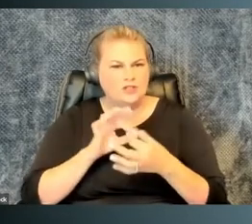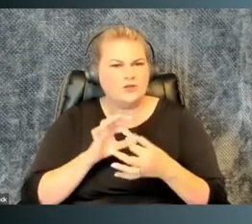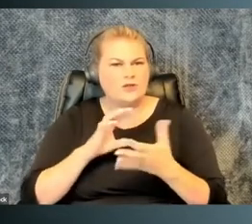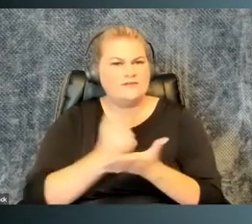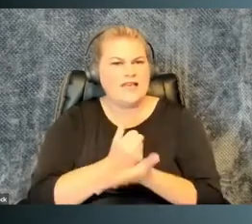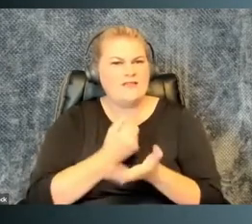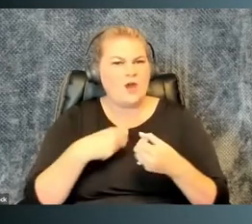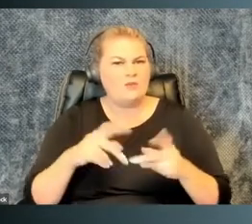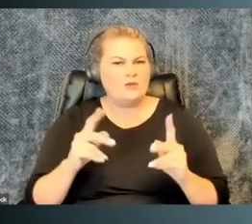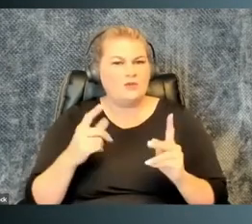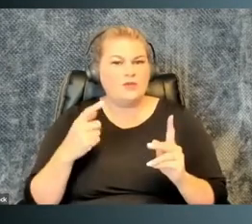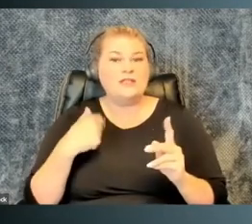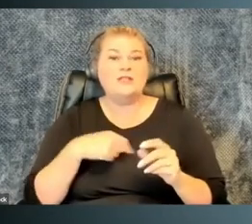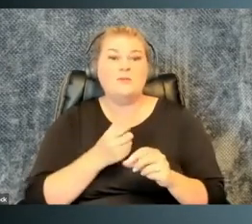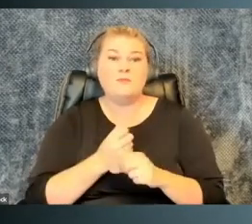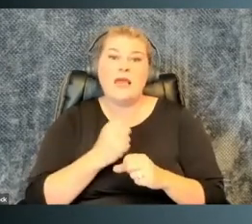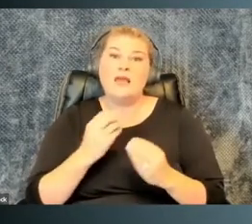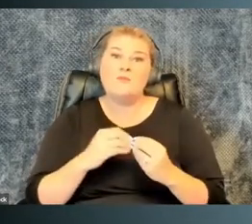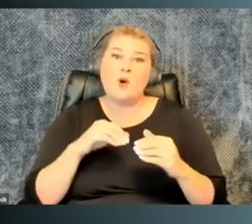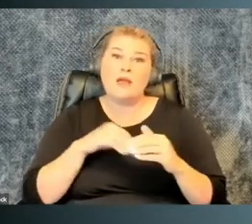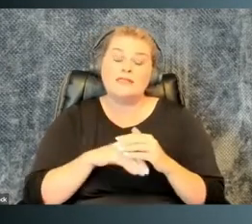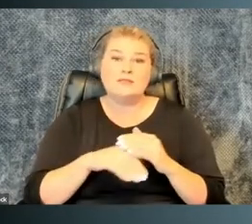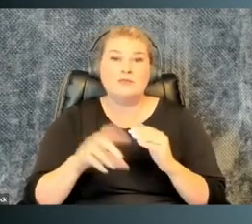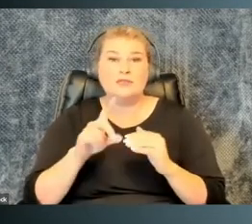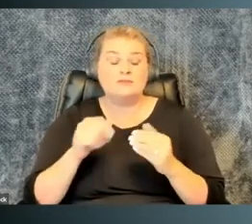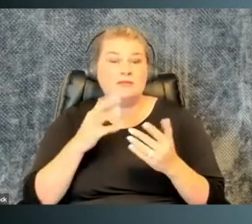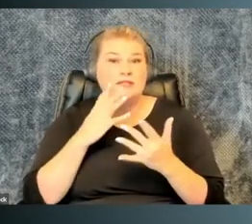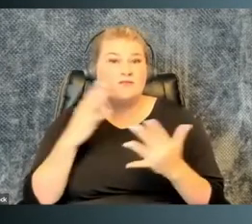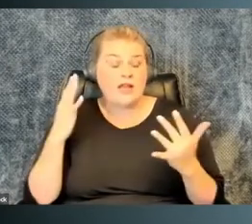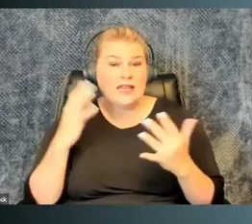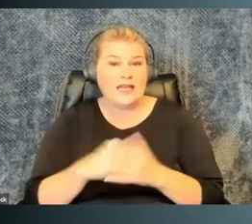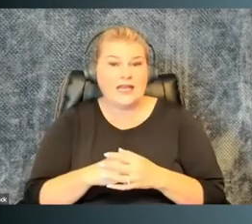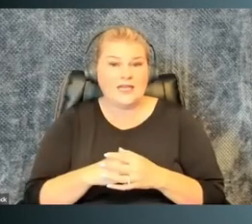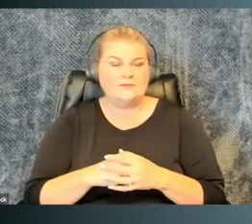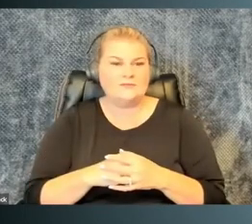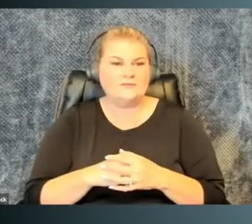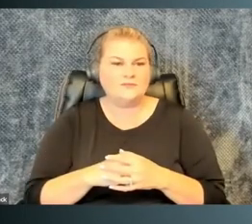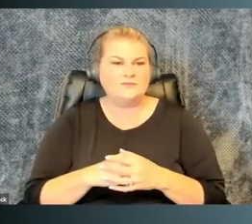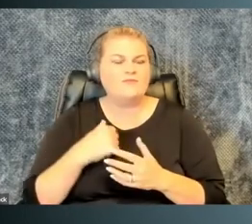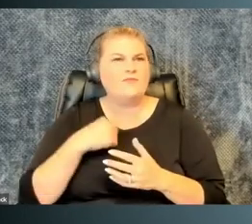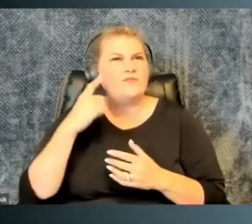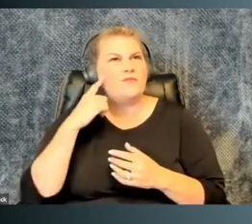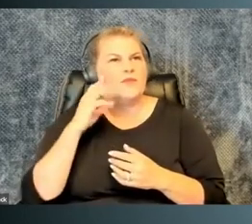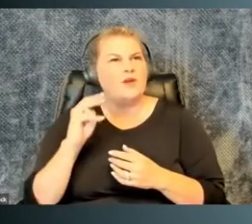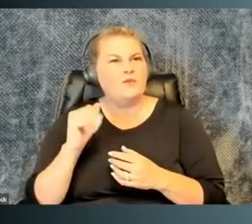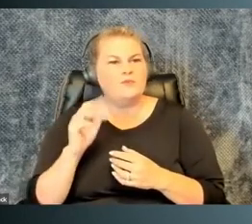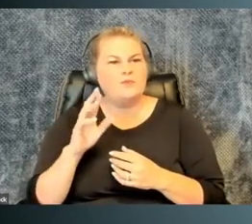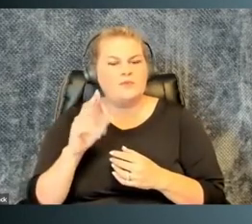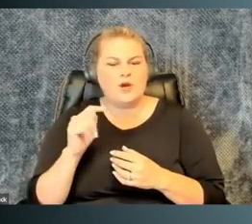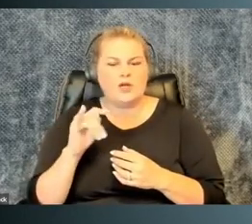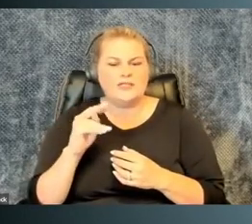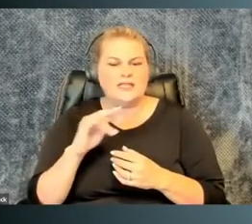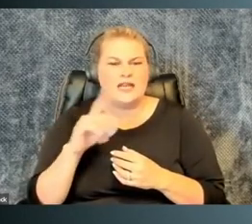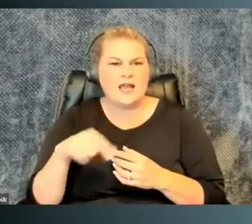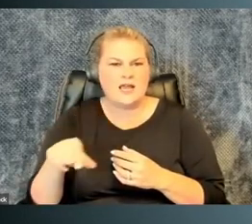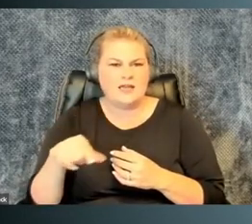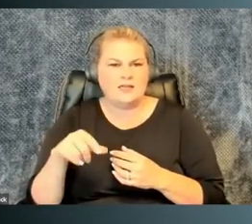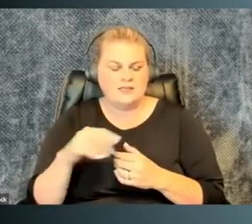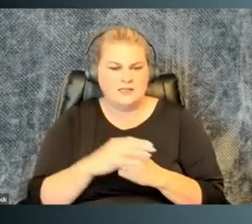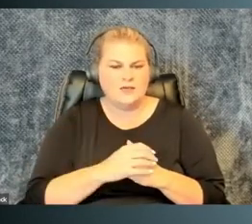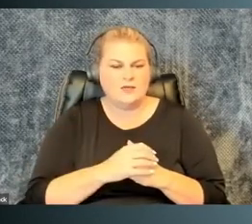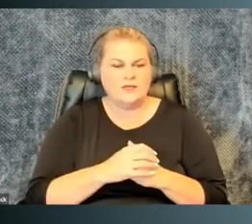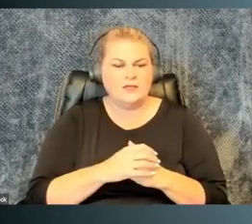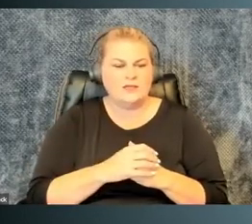change in terms of taking the opportunities we're given to make things more accessible and disability friendly. I think of